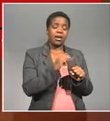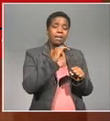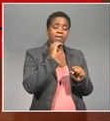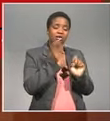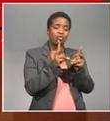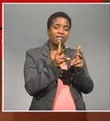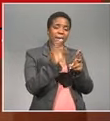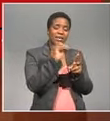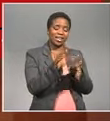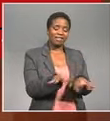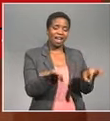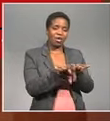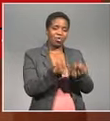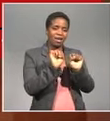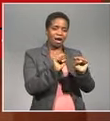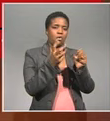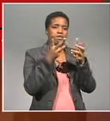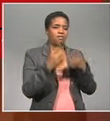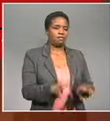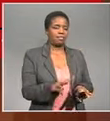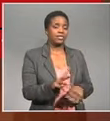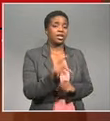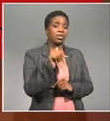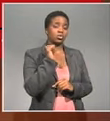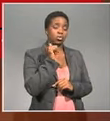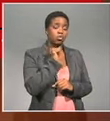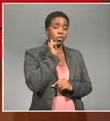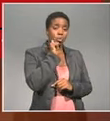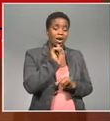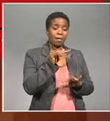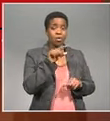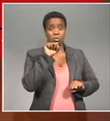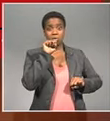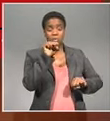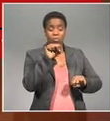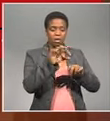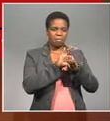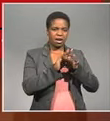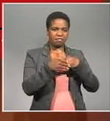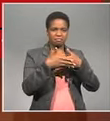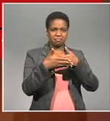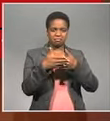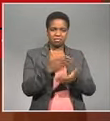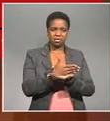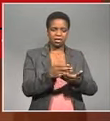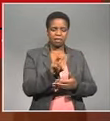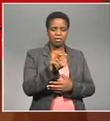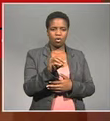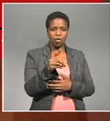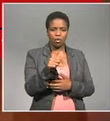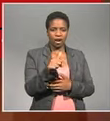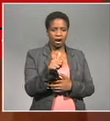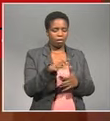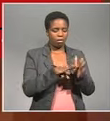% of its value And yesterday, after the news was coming out about the strike And closing of some of those stores It